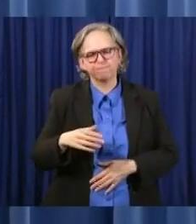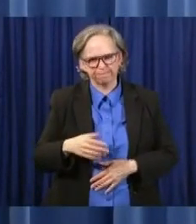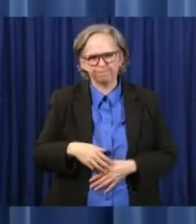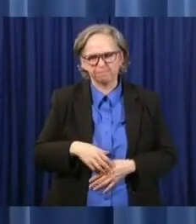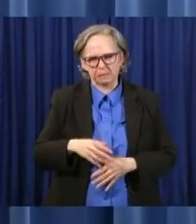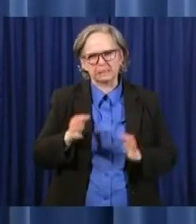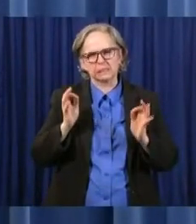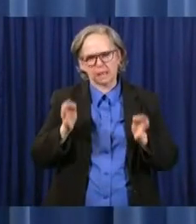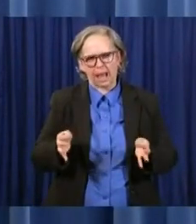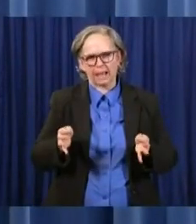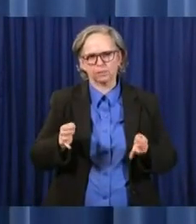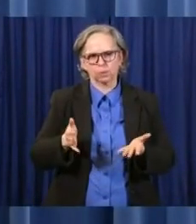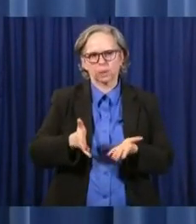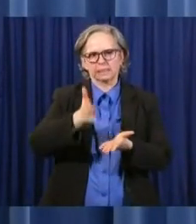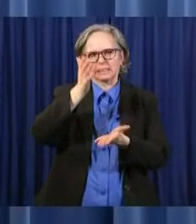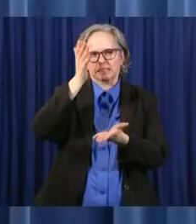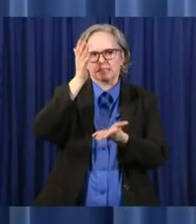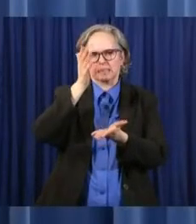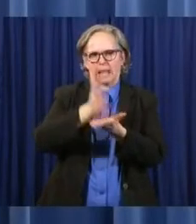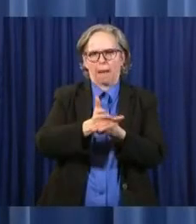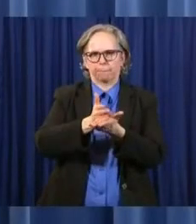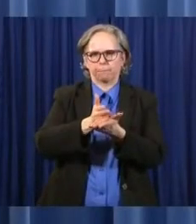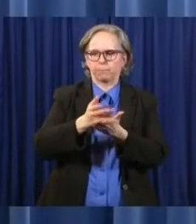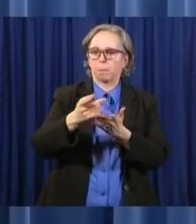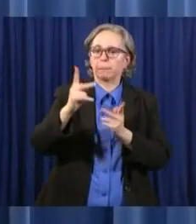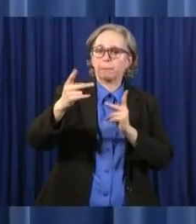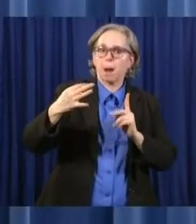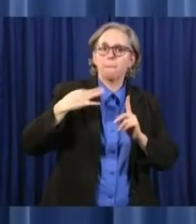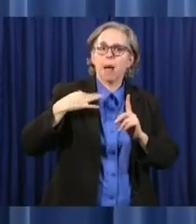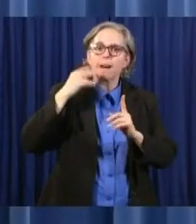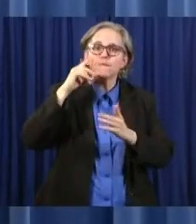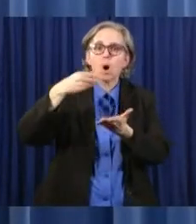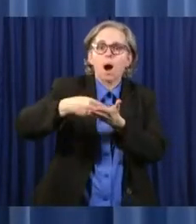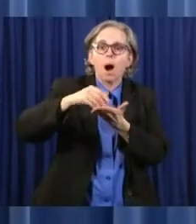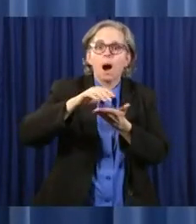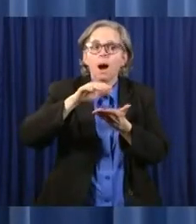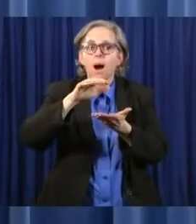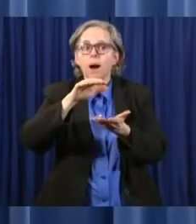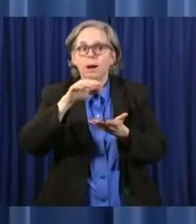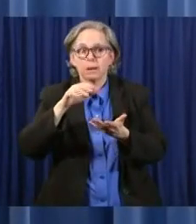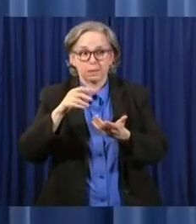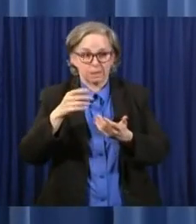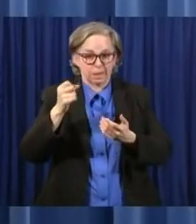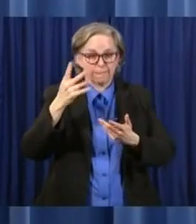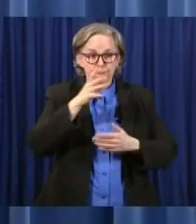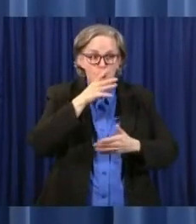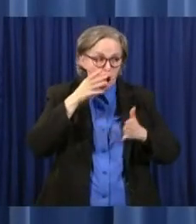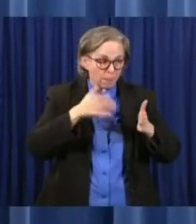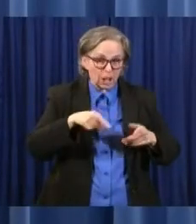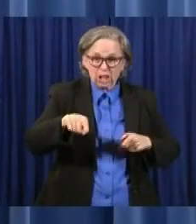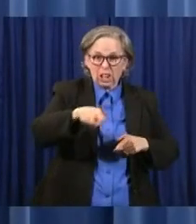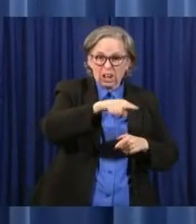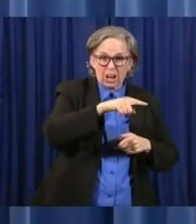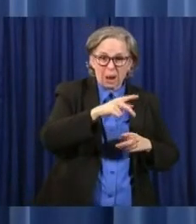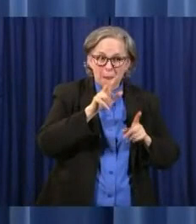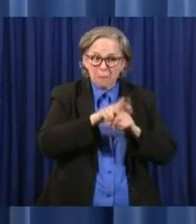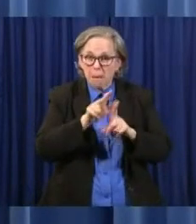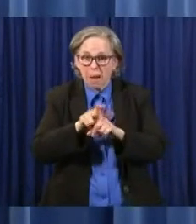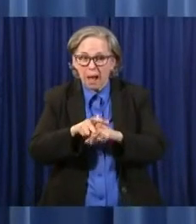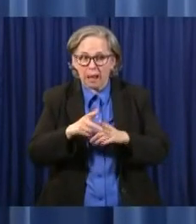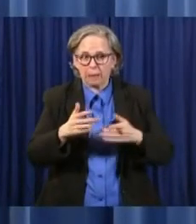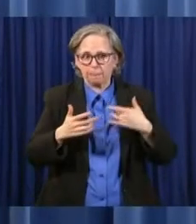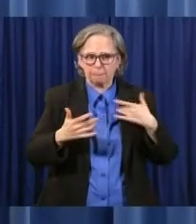applications, uh, at some point from farmers, when, in a regular year, we probably would have been able to extend those